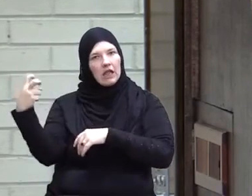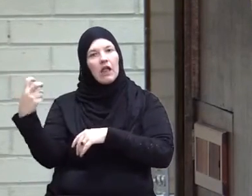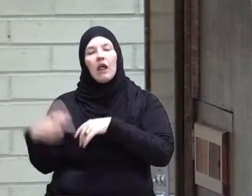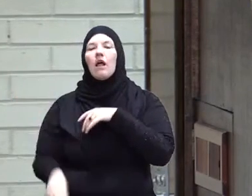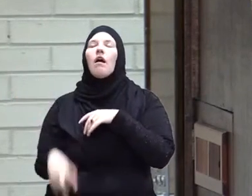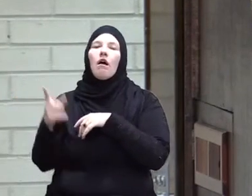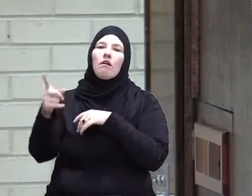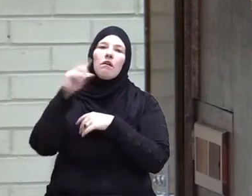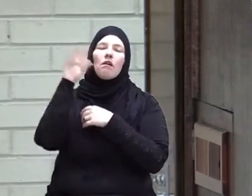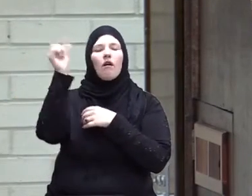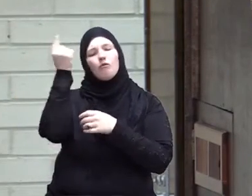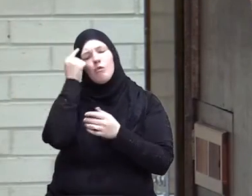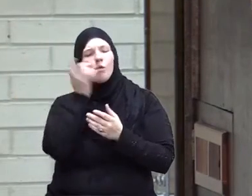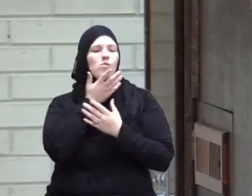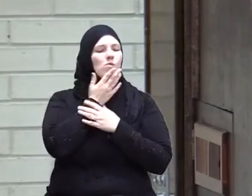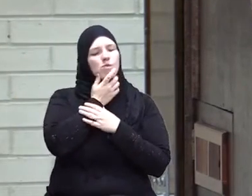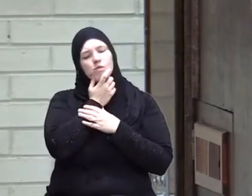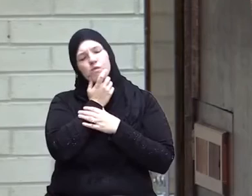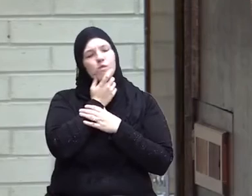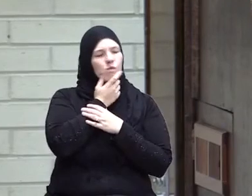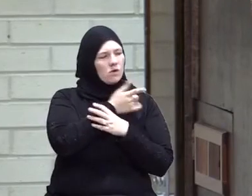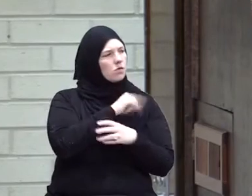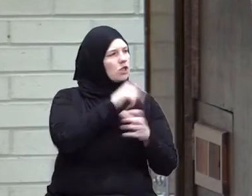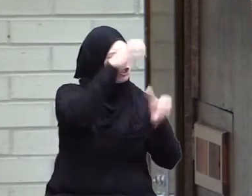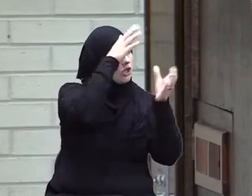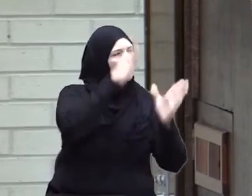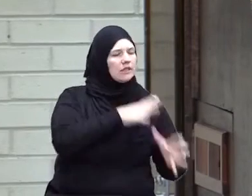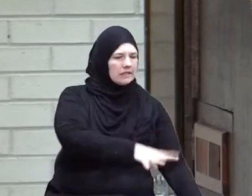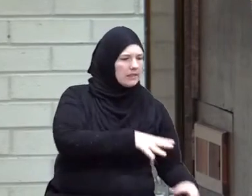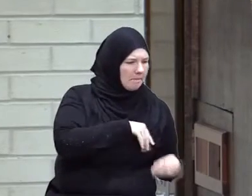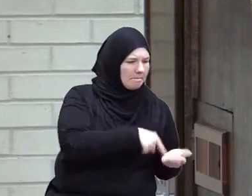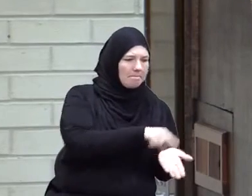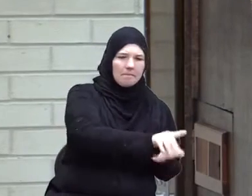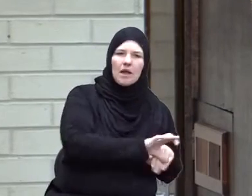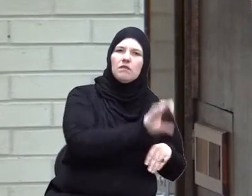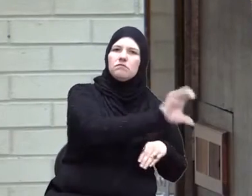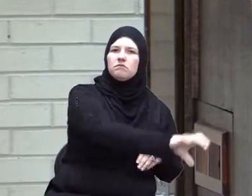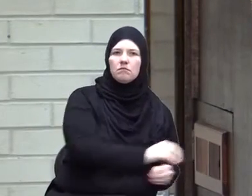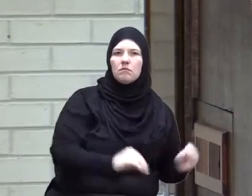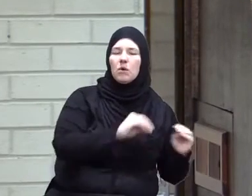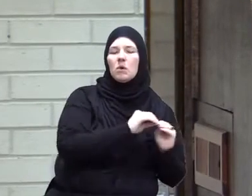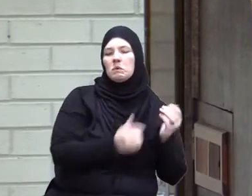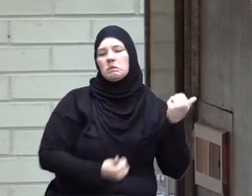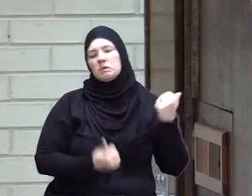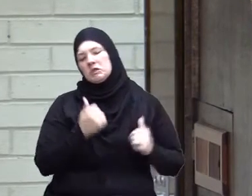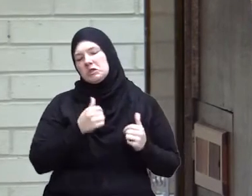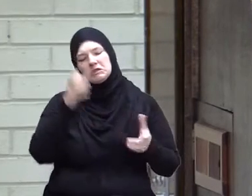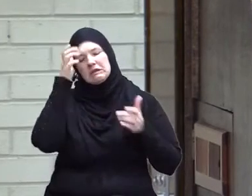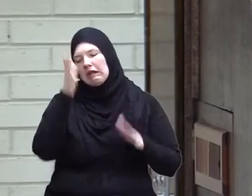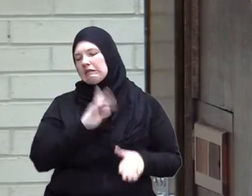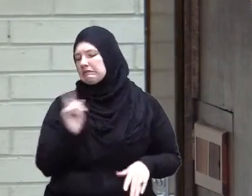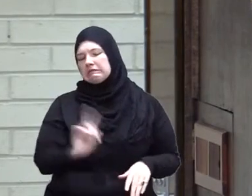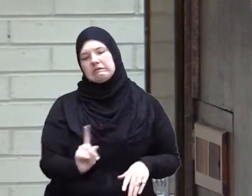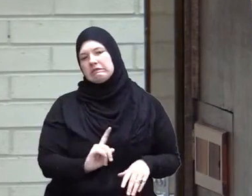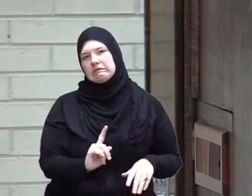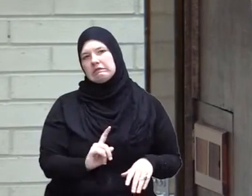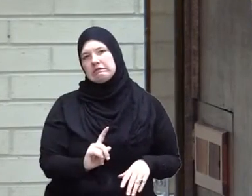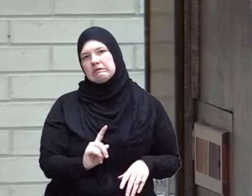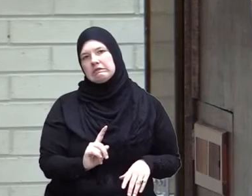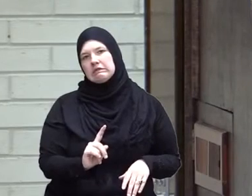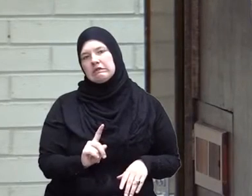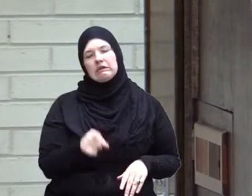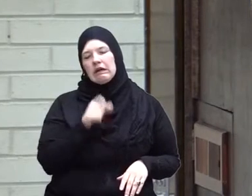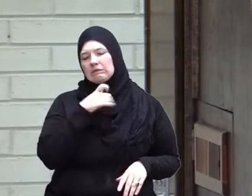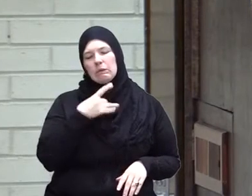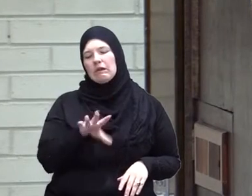decide which scholar is acceptable and pay him more and which doesn't deserve it they take him to jail